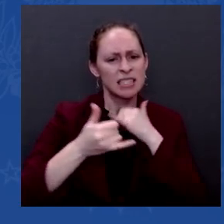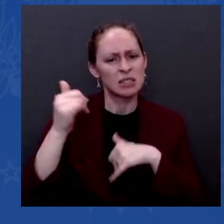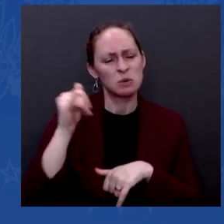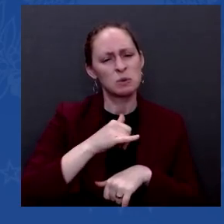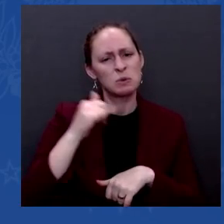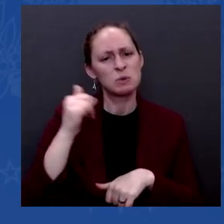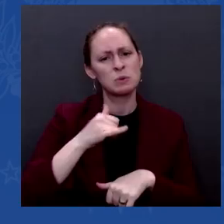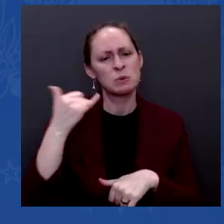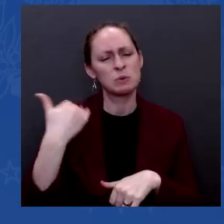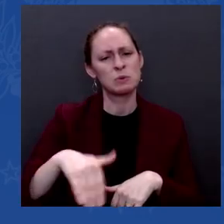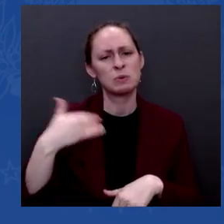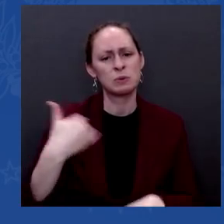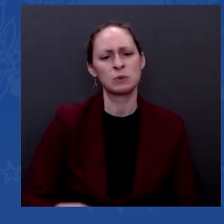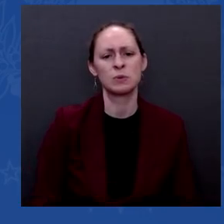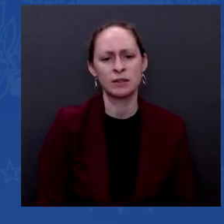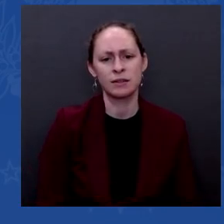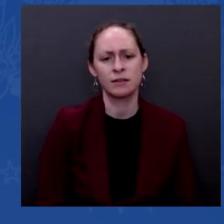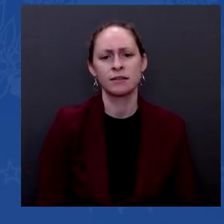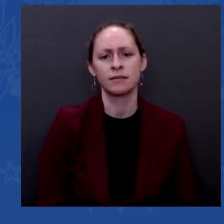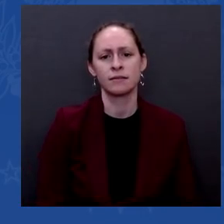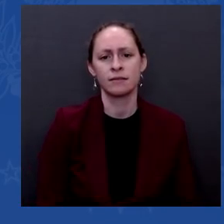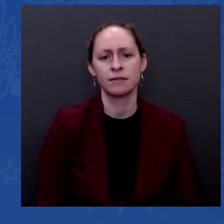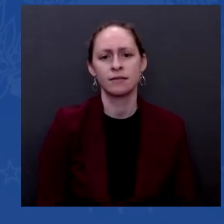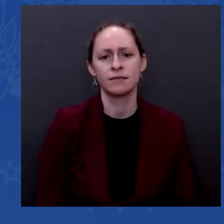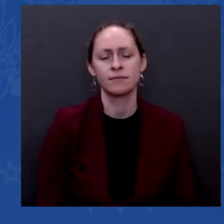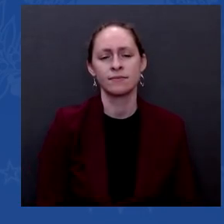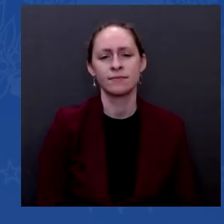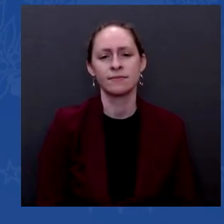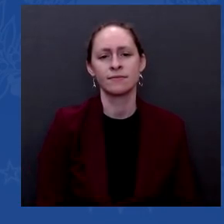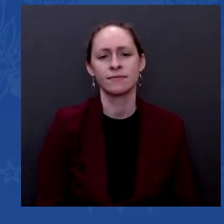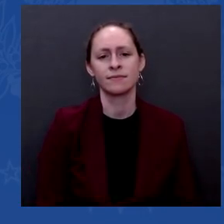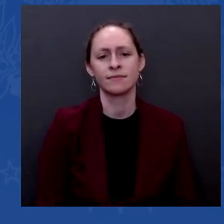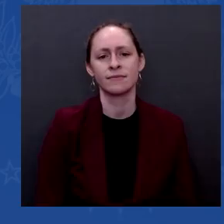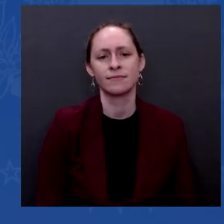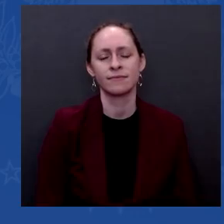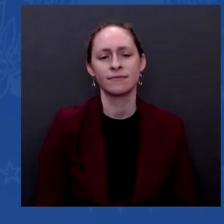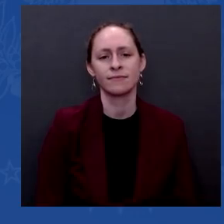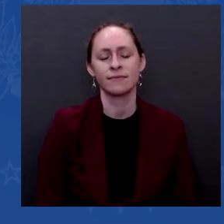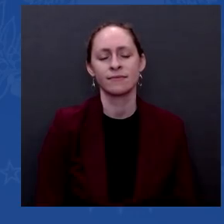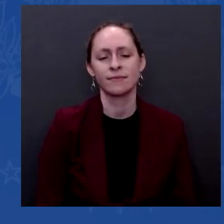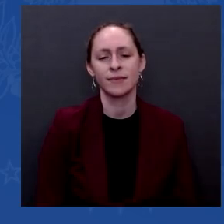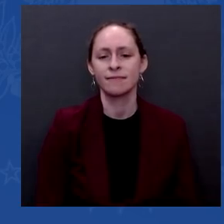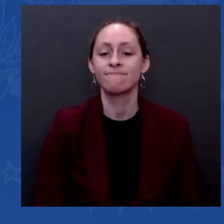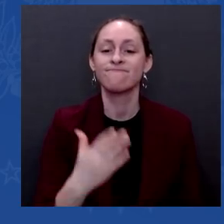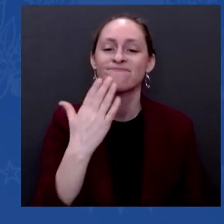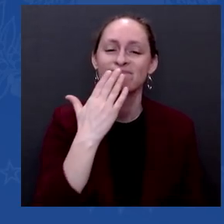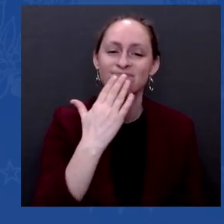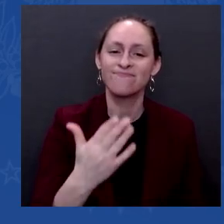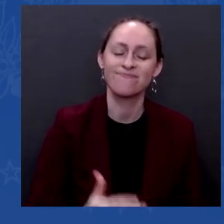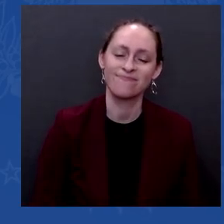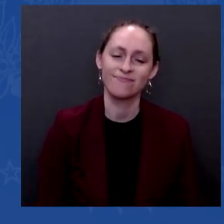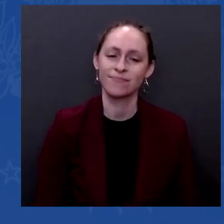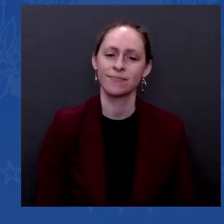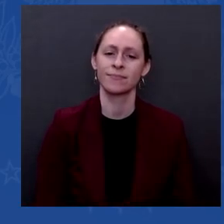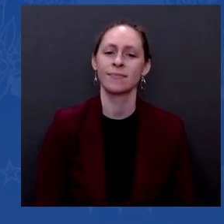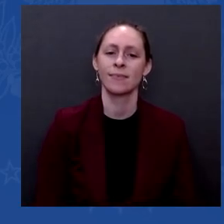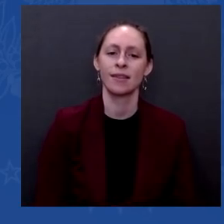Thank you, Mr. President. Alexander Nazarian, Yahoo News. And thank you for holding this press conference. I hope there's more of them.